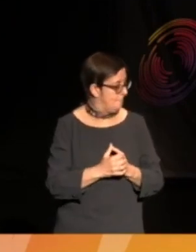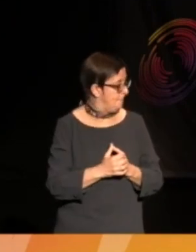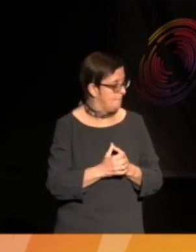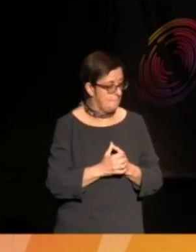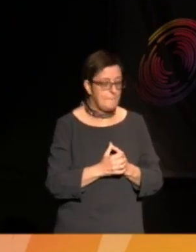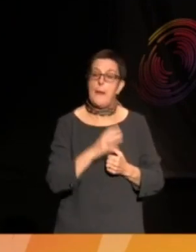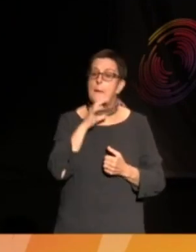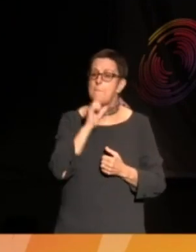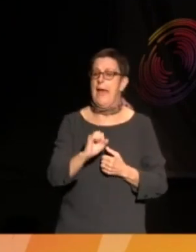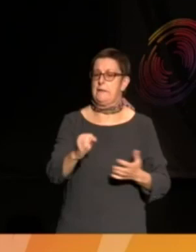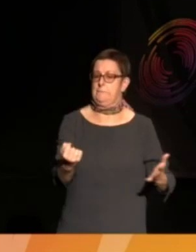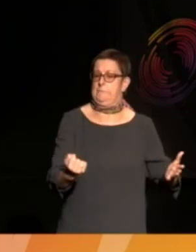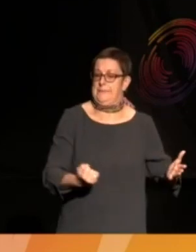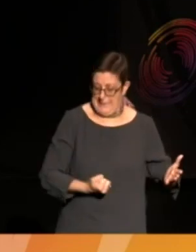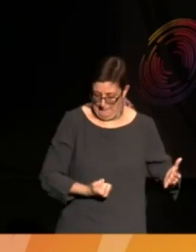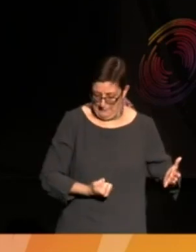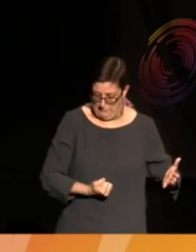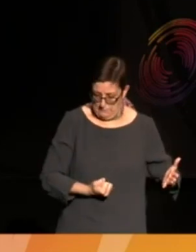A man is stabbed.